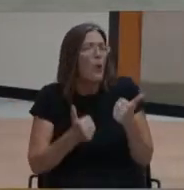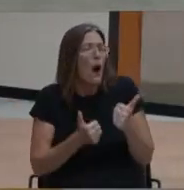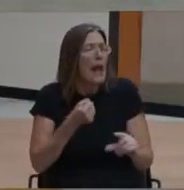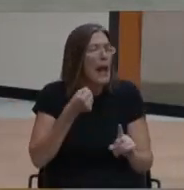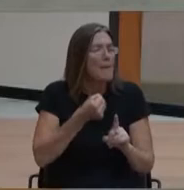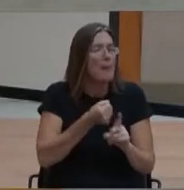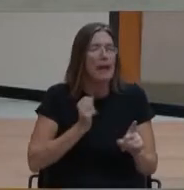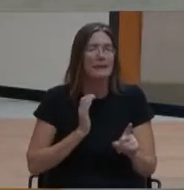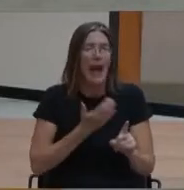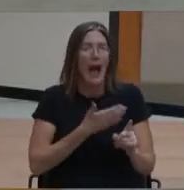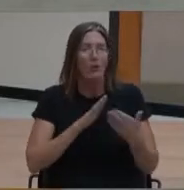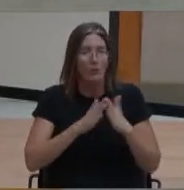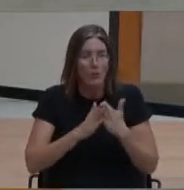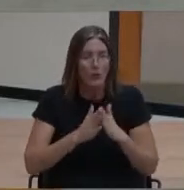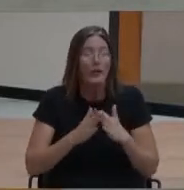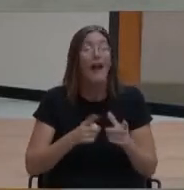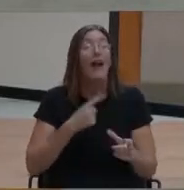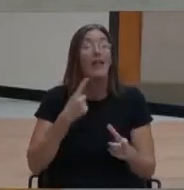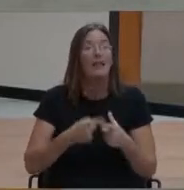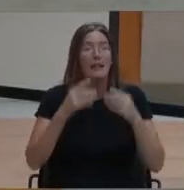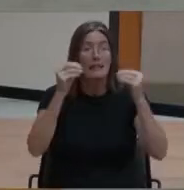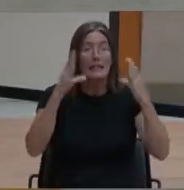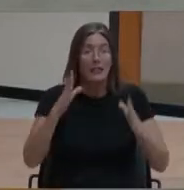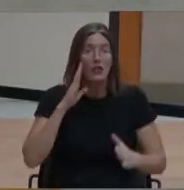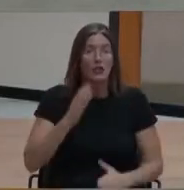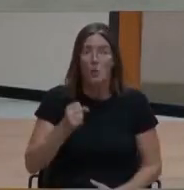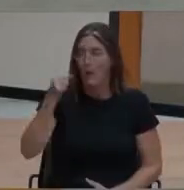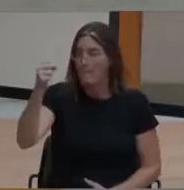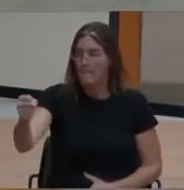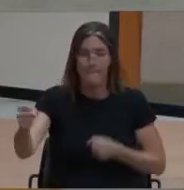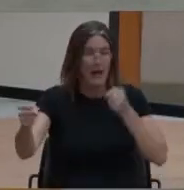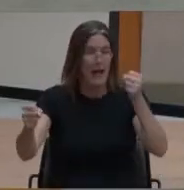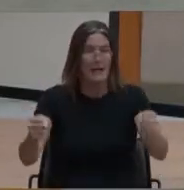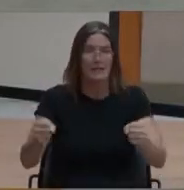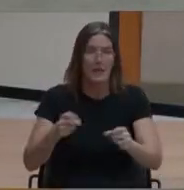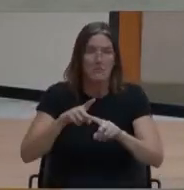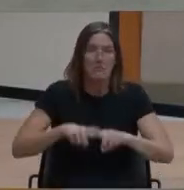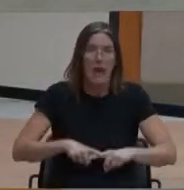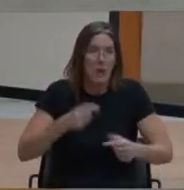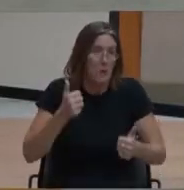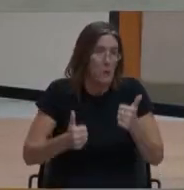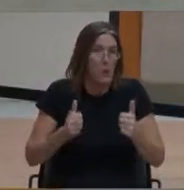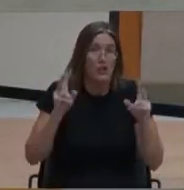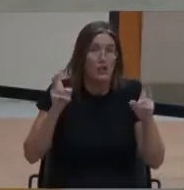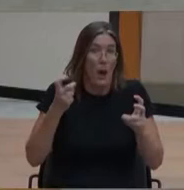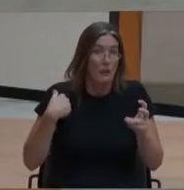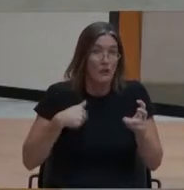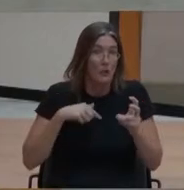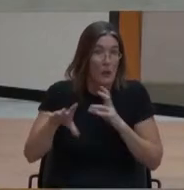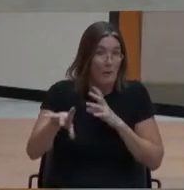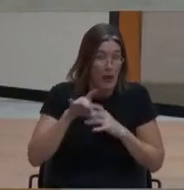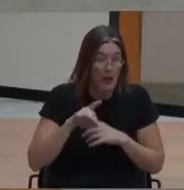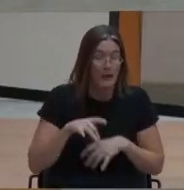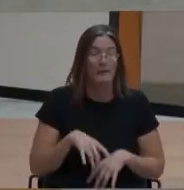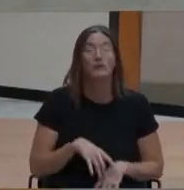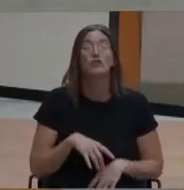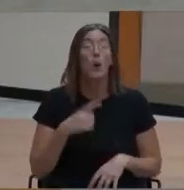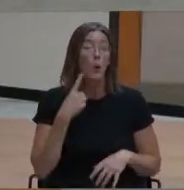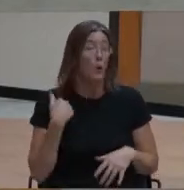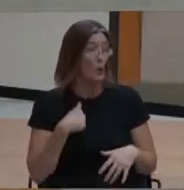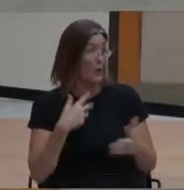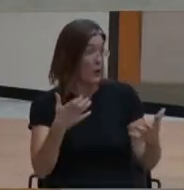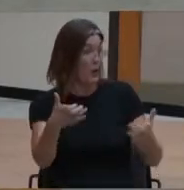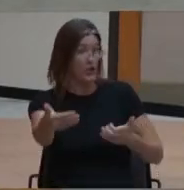based on our topics, for the next few months. At Circulos, we have many events that we're looking for. Let me invite you to attend our